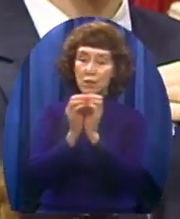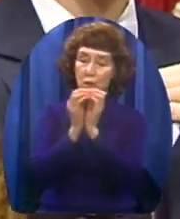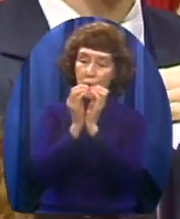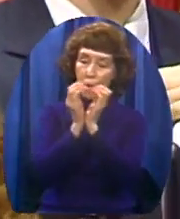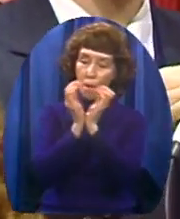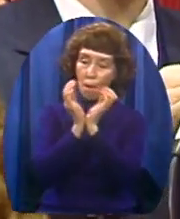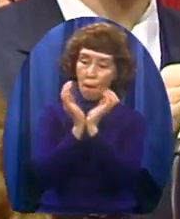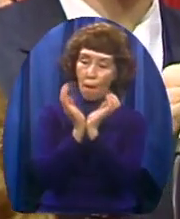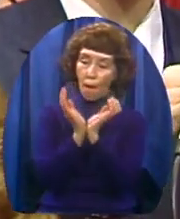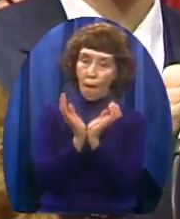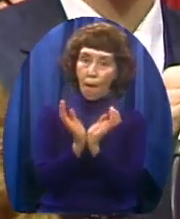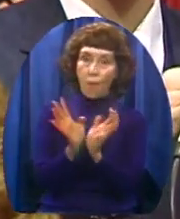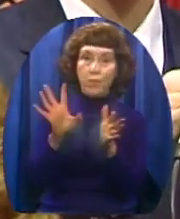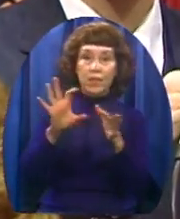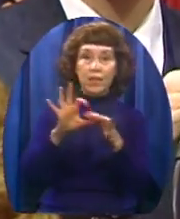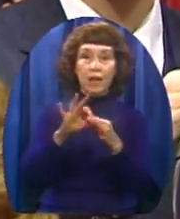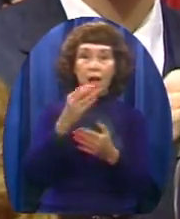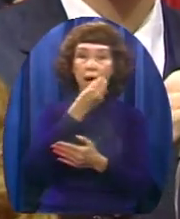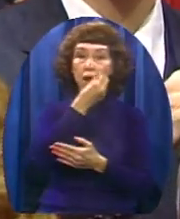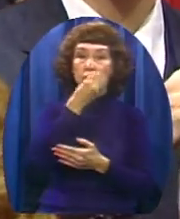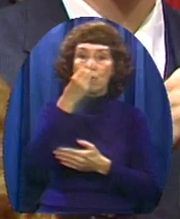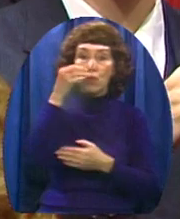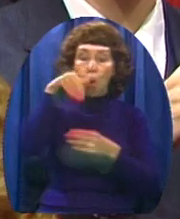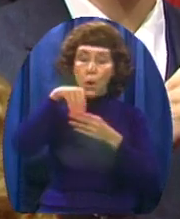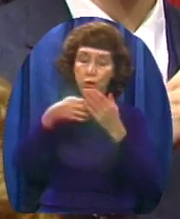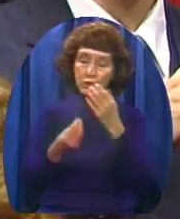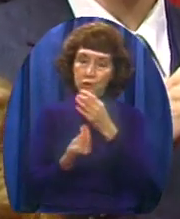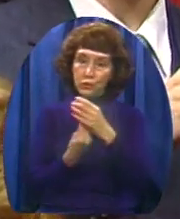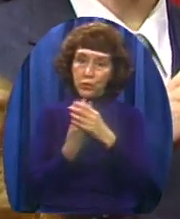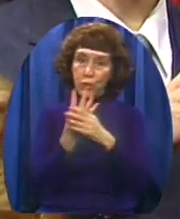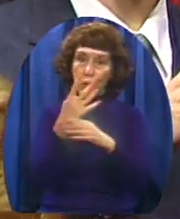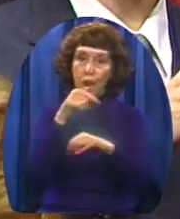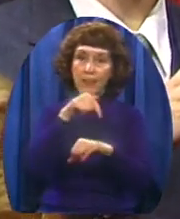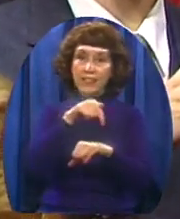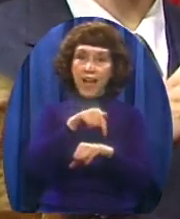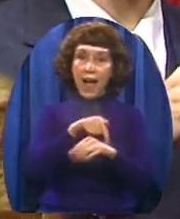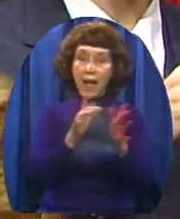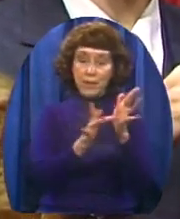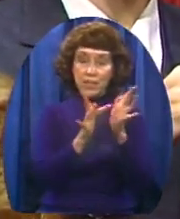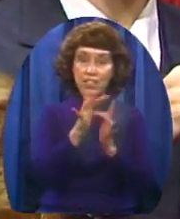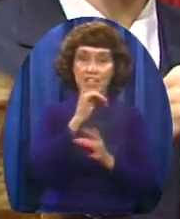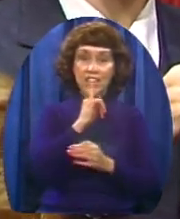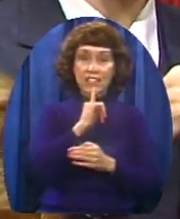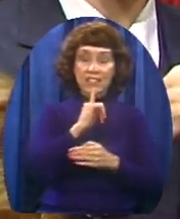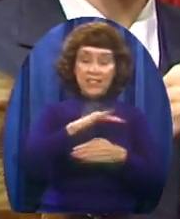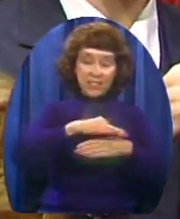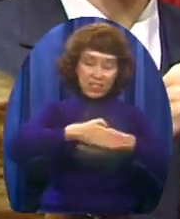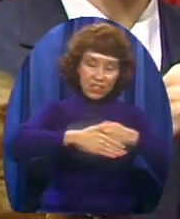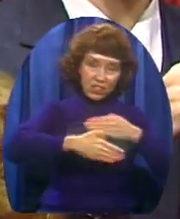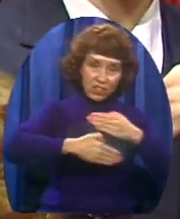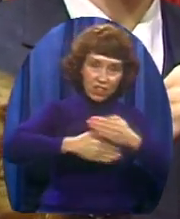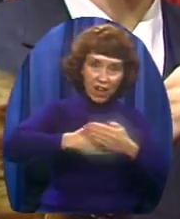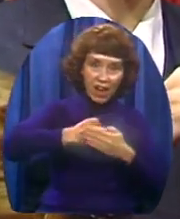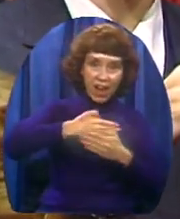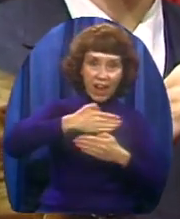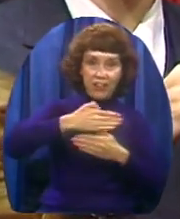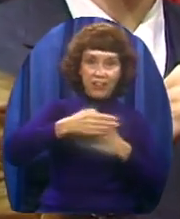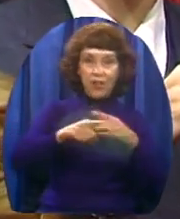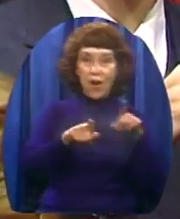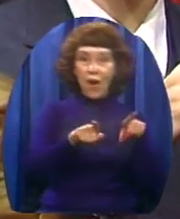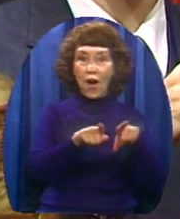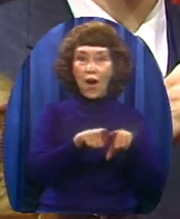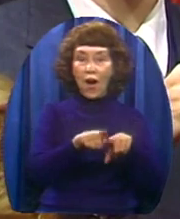in the spring. As gentle as the sparkling